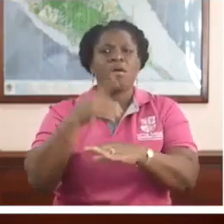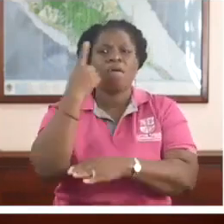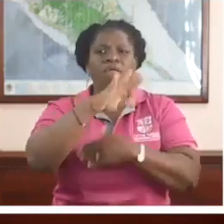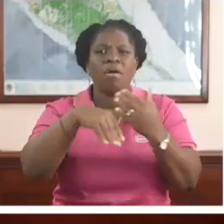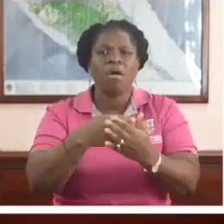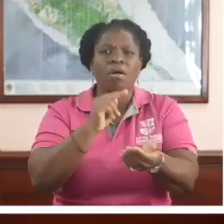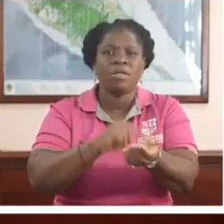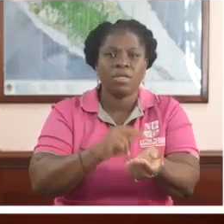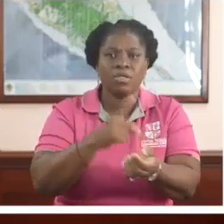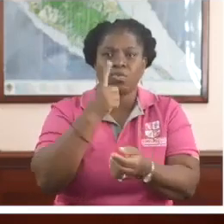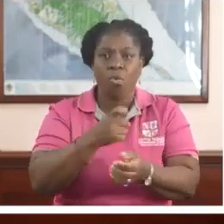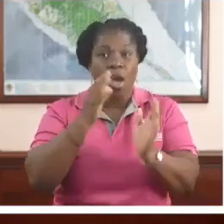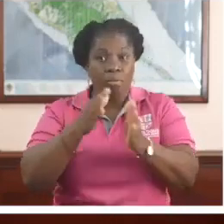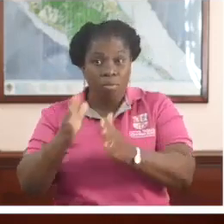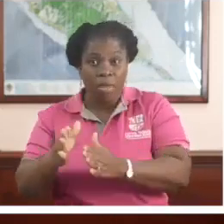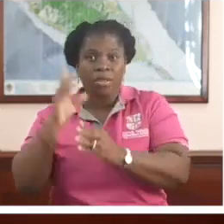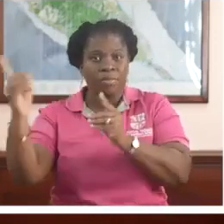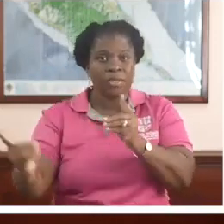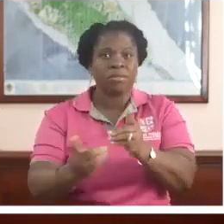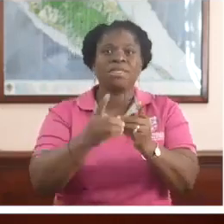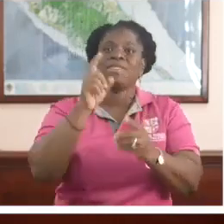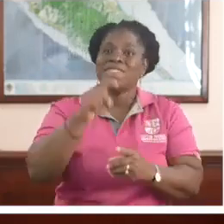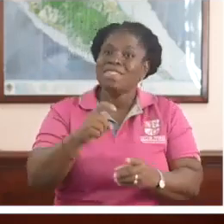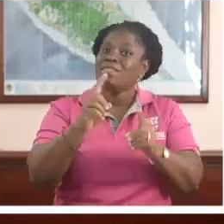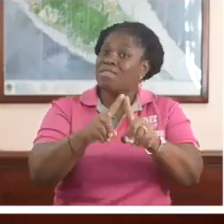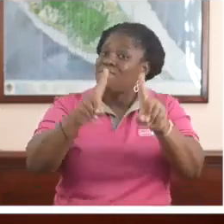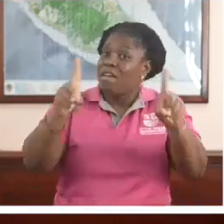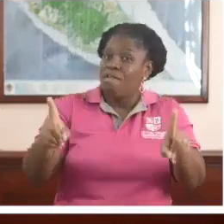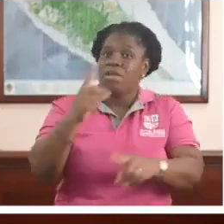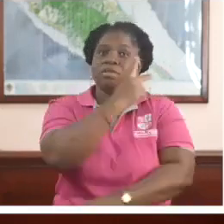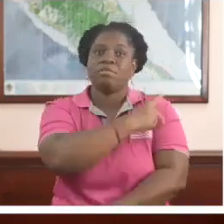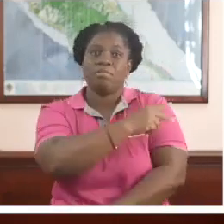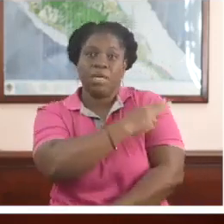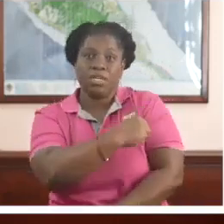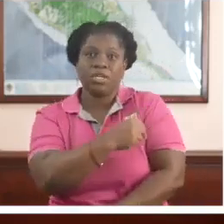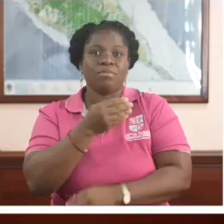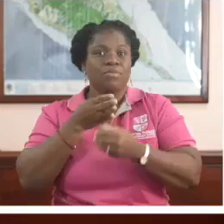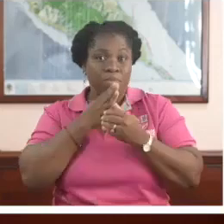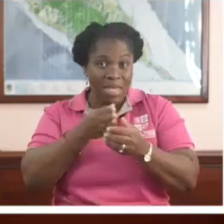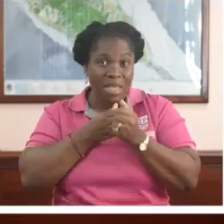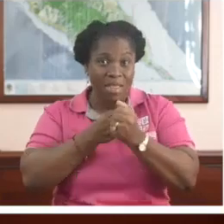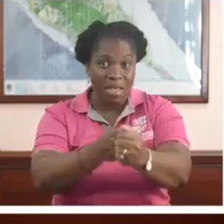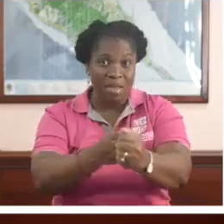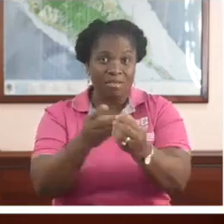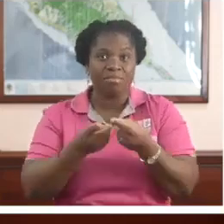to deliver safe and high-quality patient care, and work at the top of their licenses.